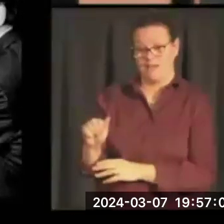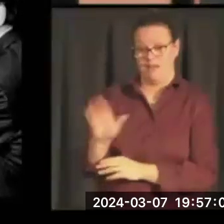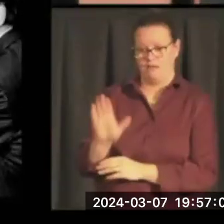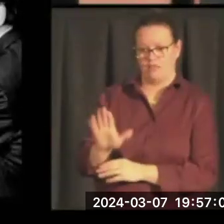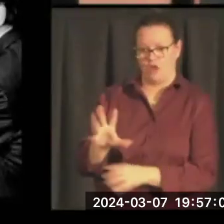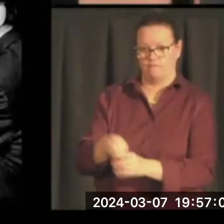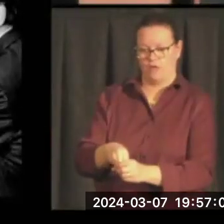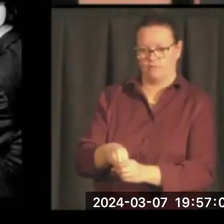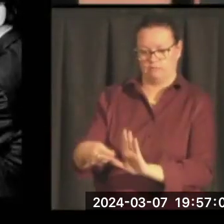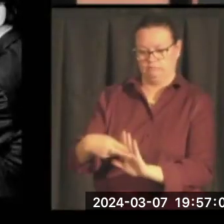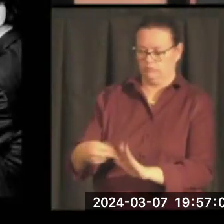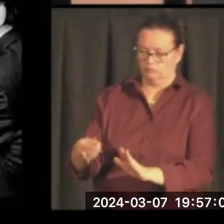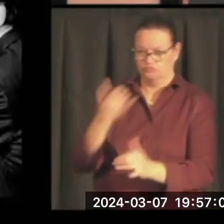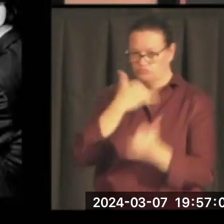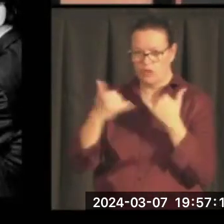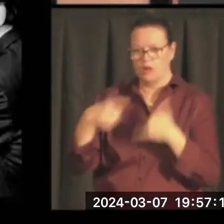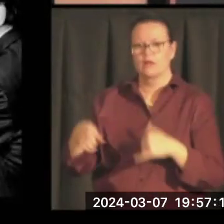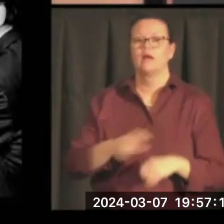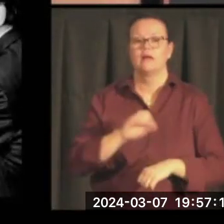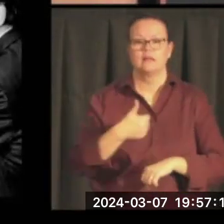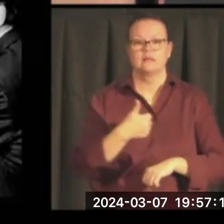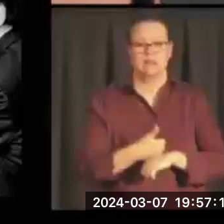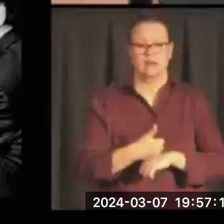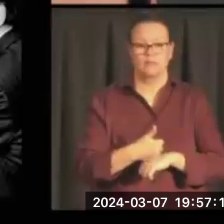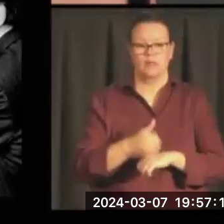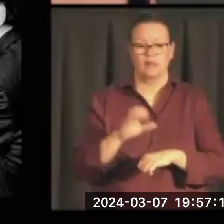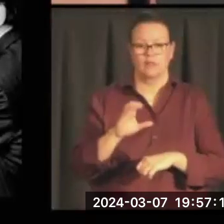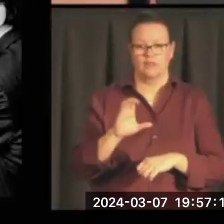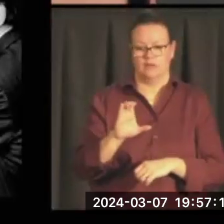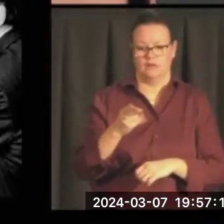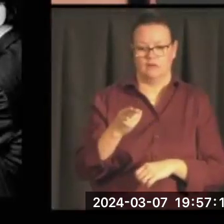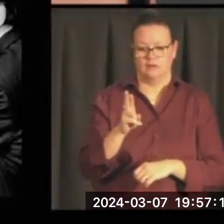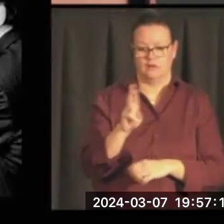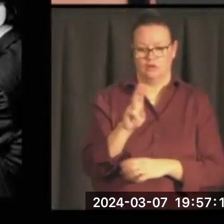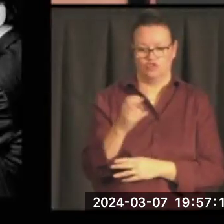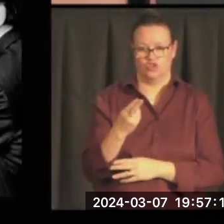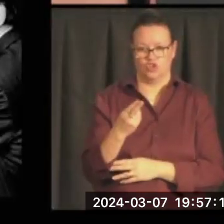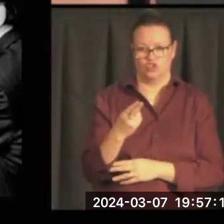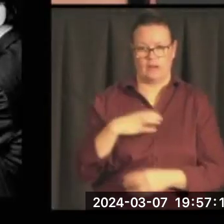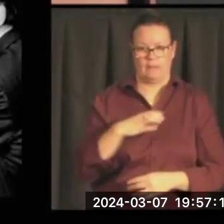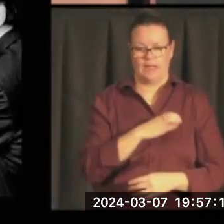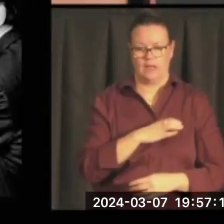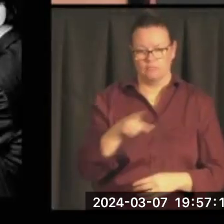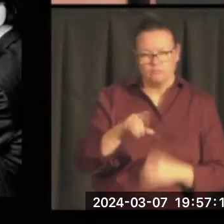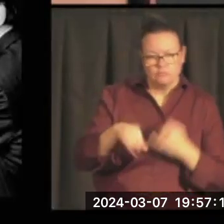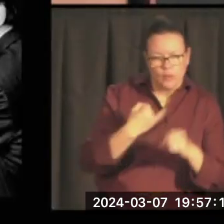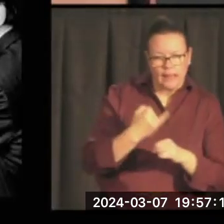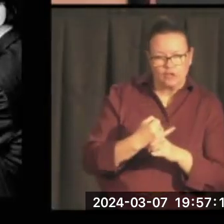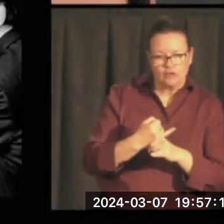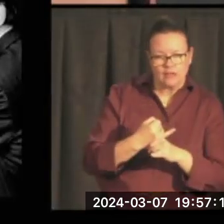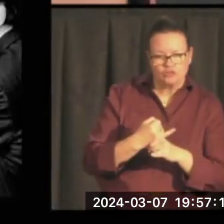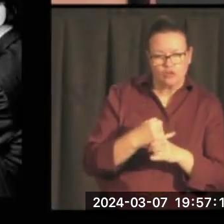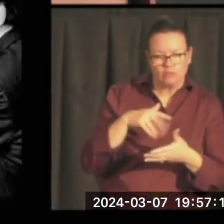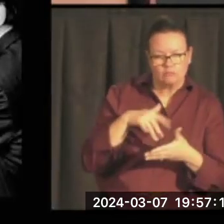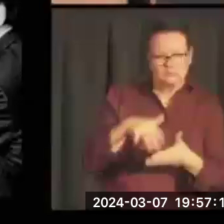Mike Mansfield pushed for the creation of the Church Committee. Now, anyone in the field of international relations knows perfectly